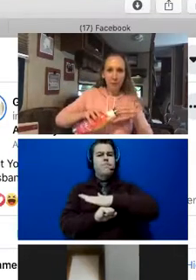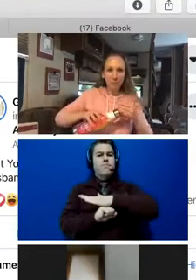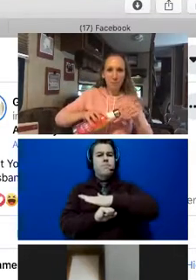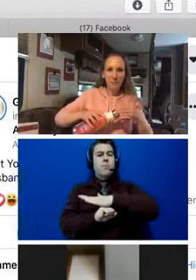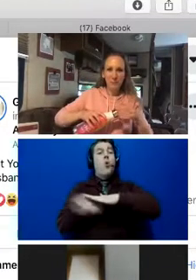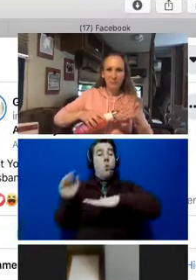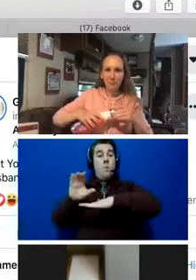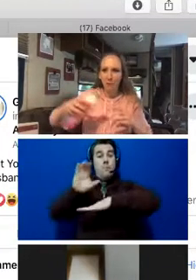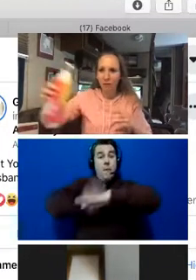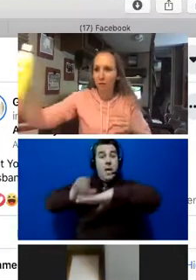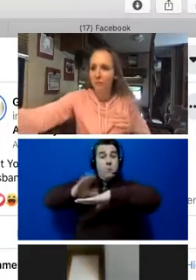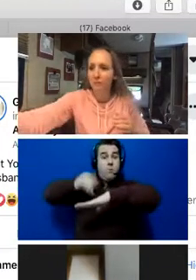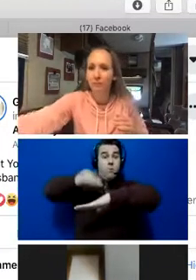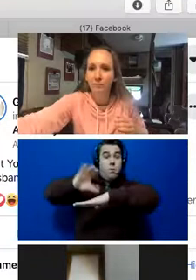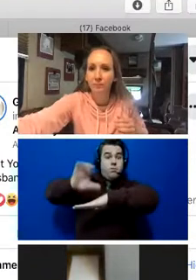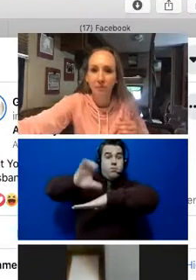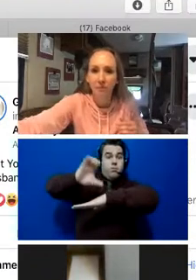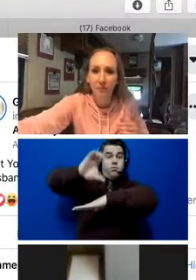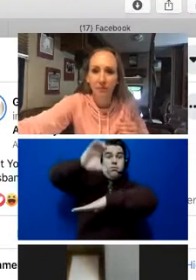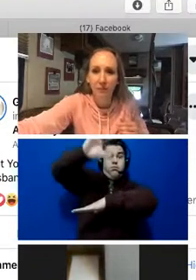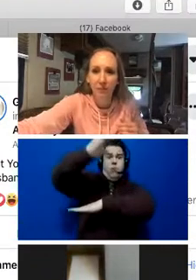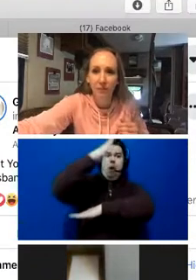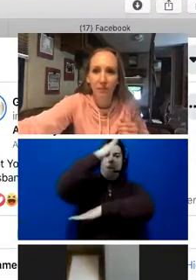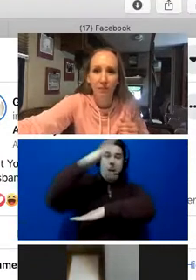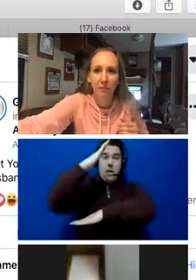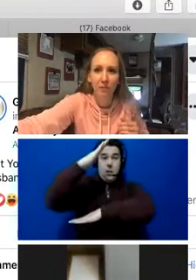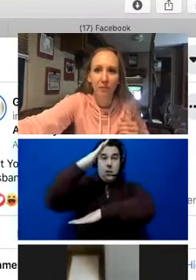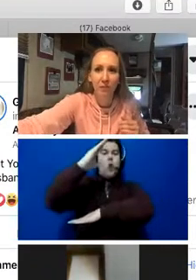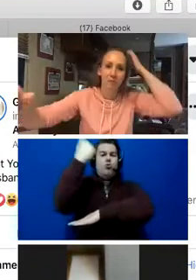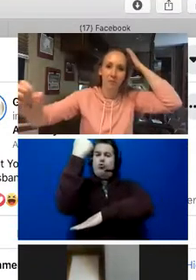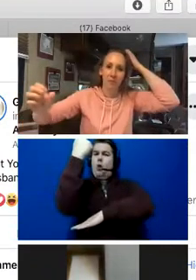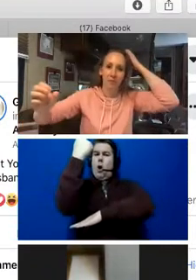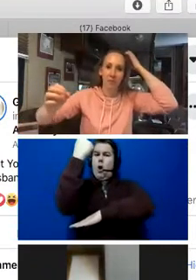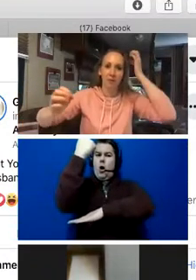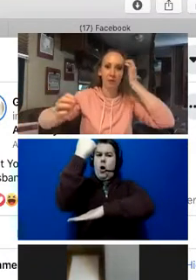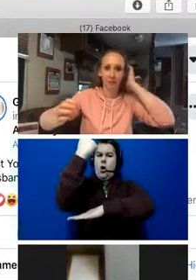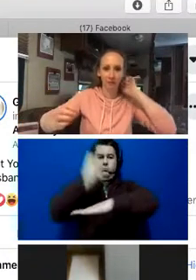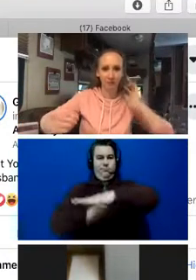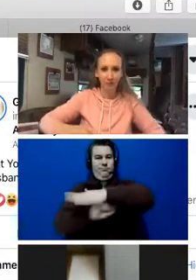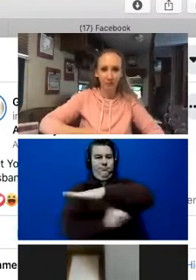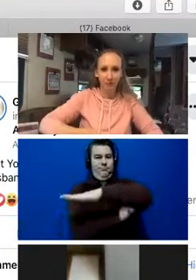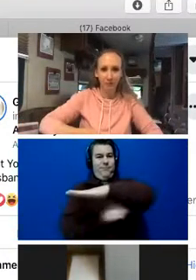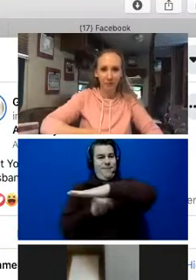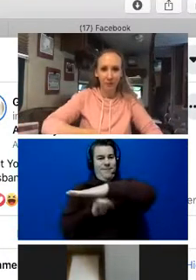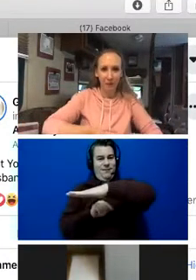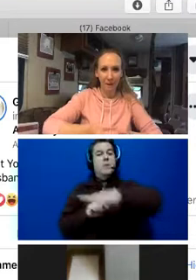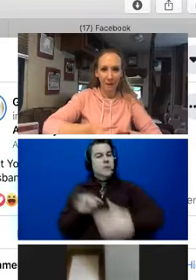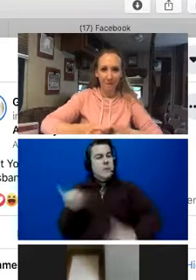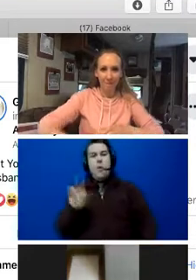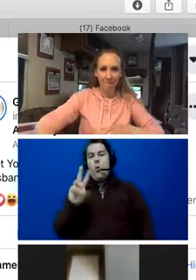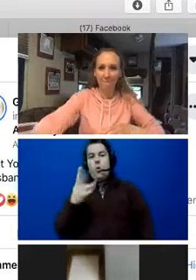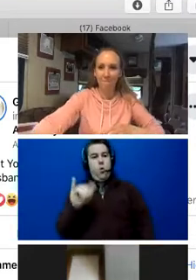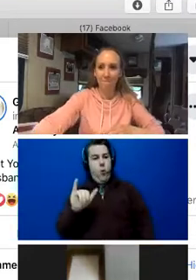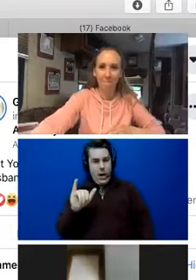is strong. And the best foundations are created on very firm whys. Now, making